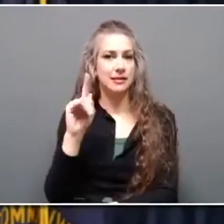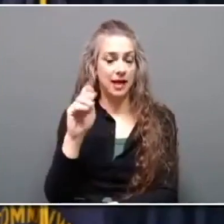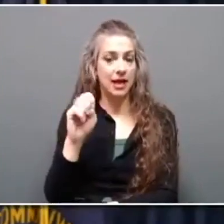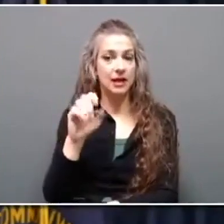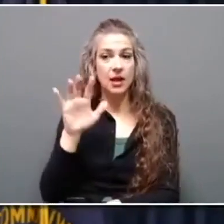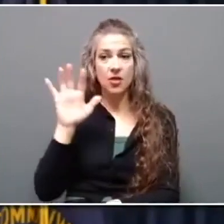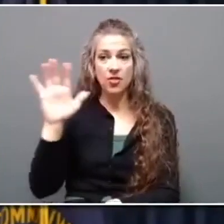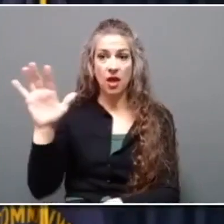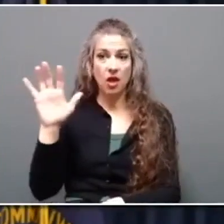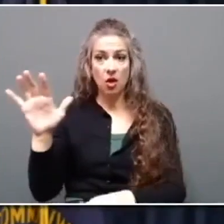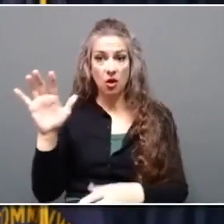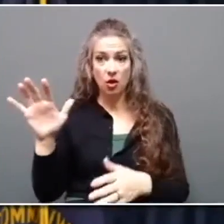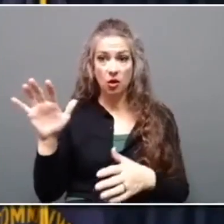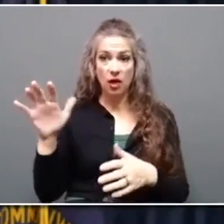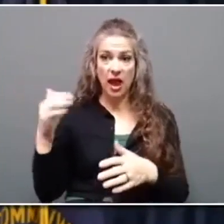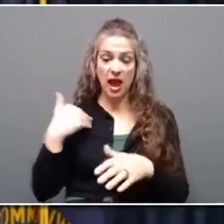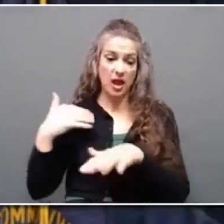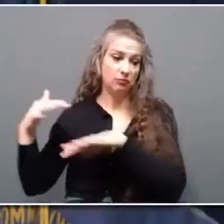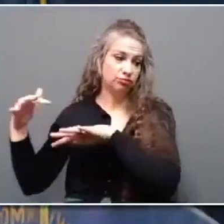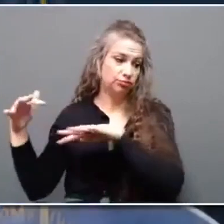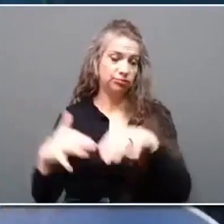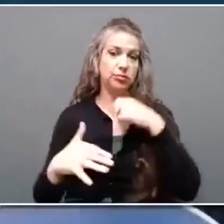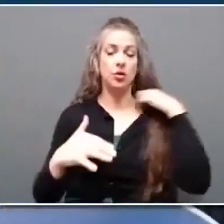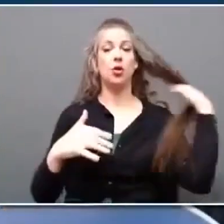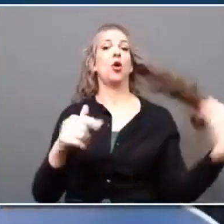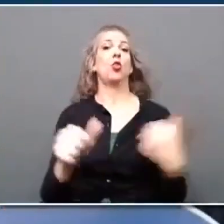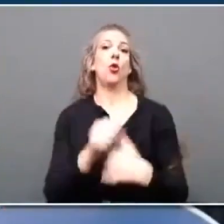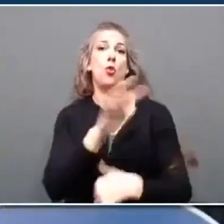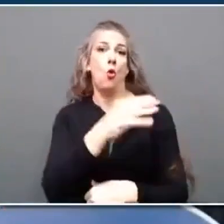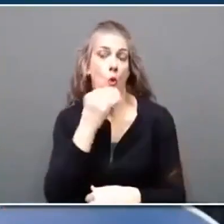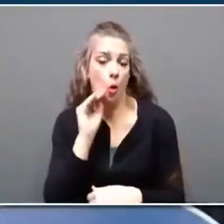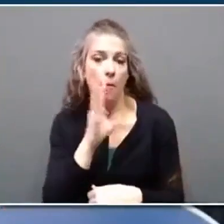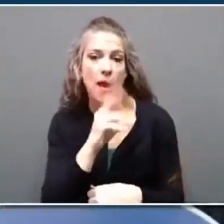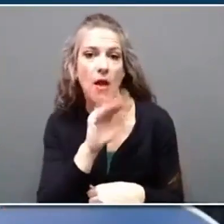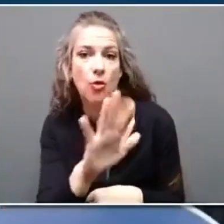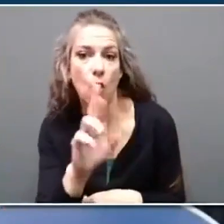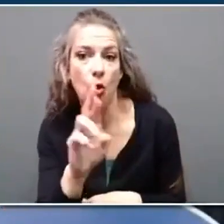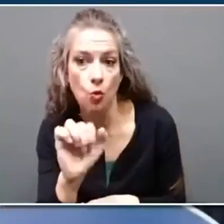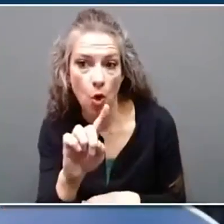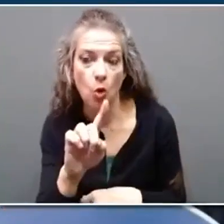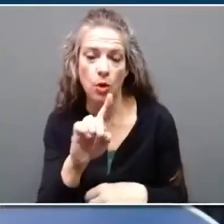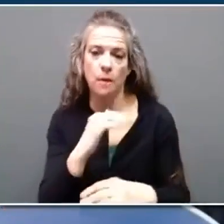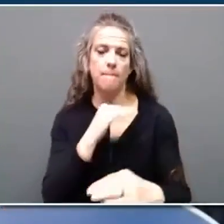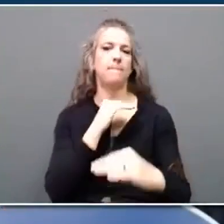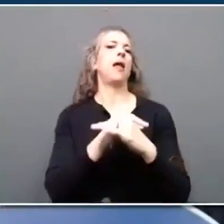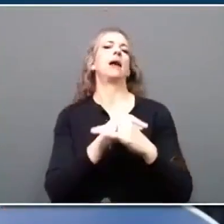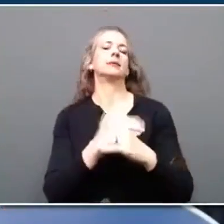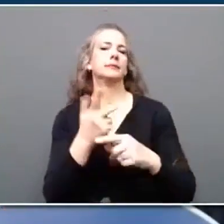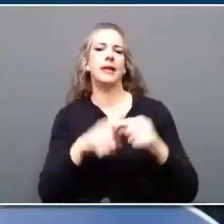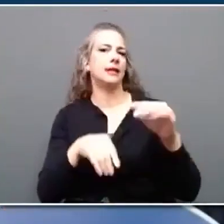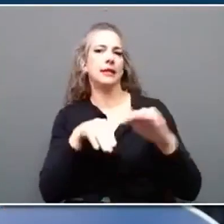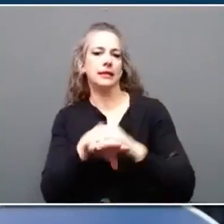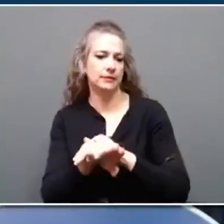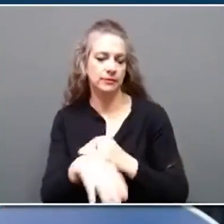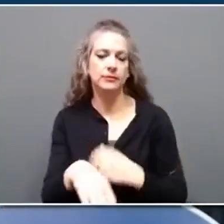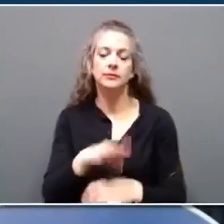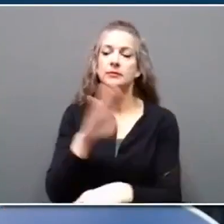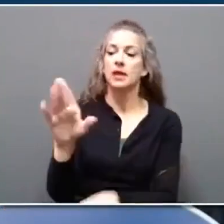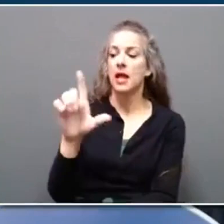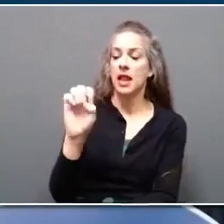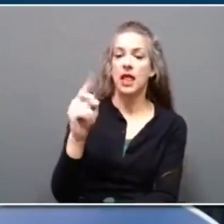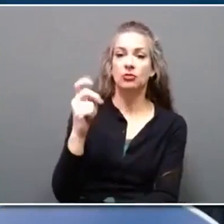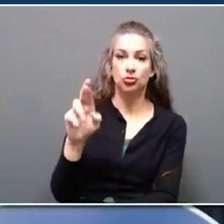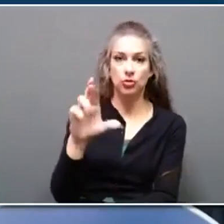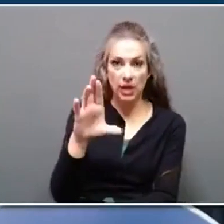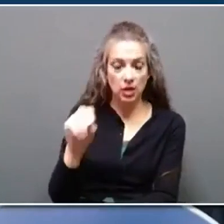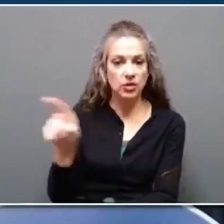threatened a home and blocked access to the road. The Fleming Neon project in Letcher County is building retaining walls to